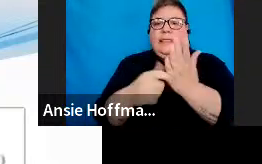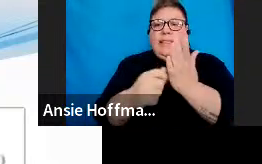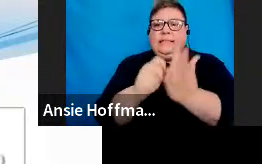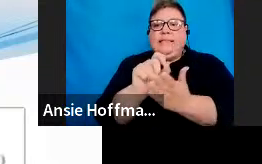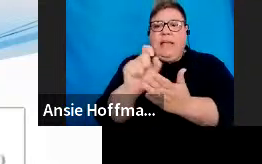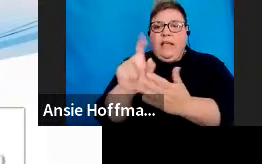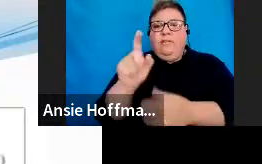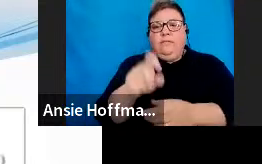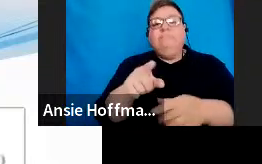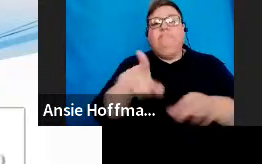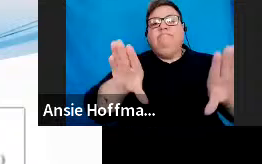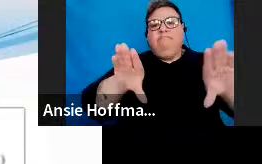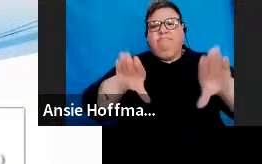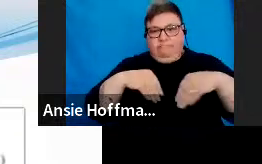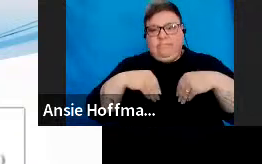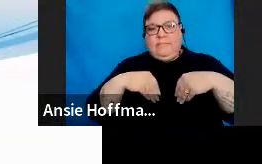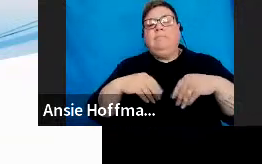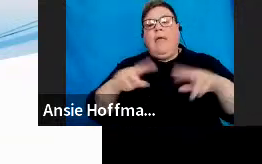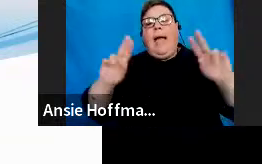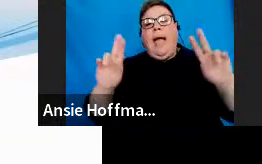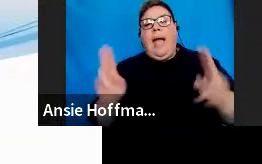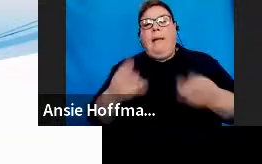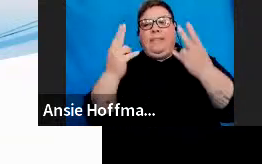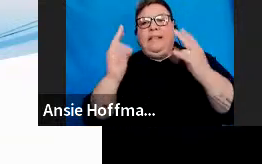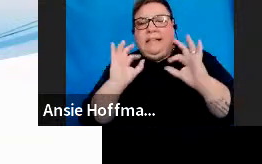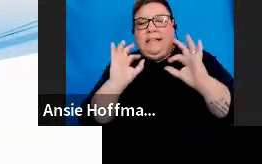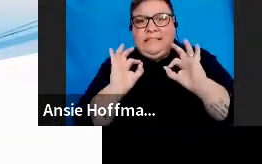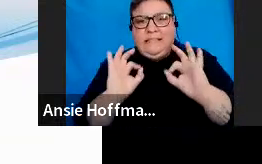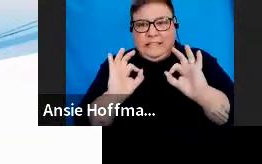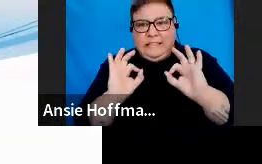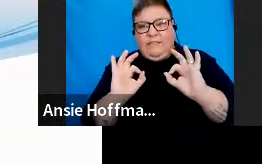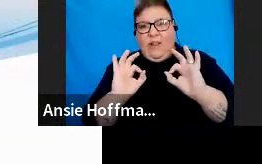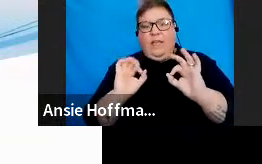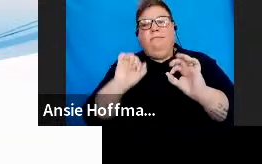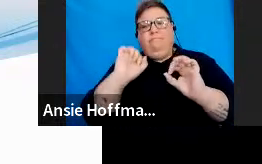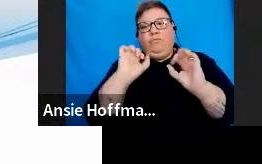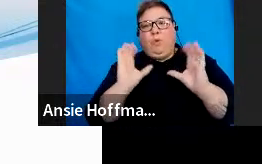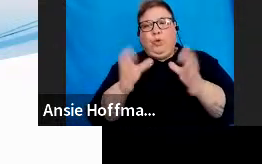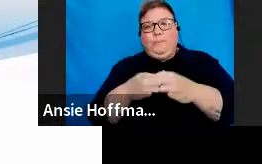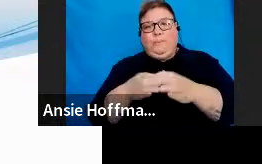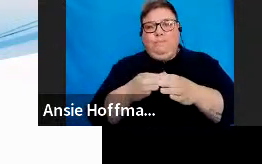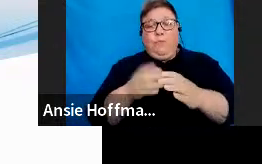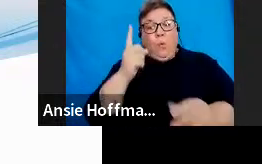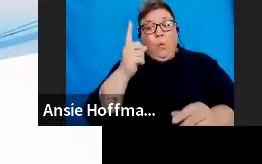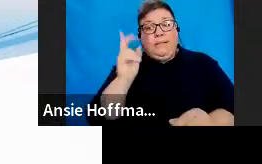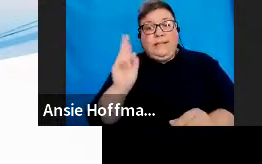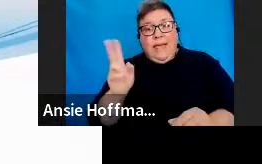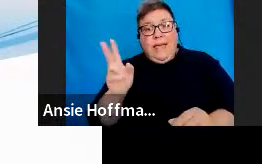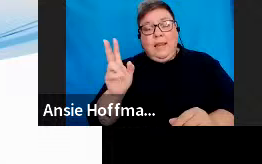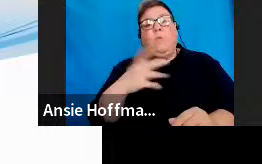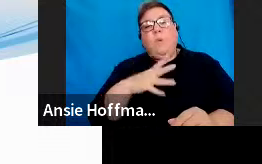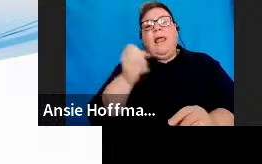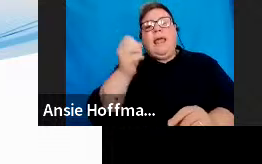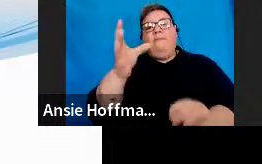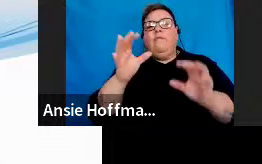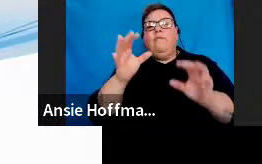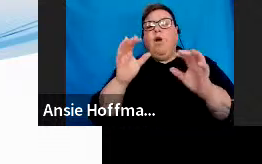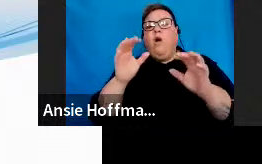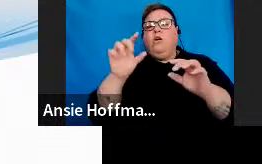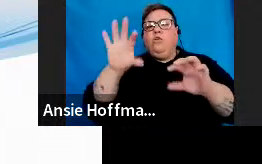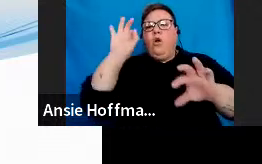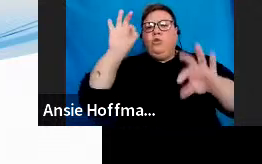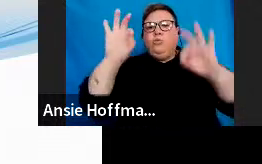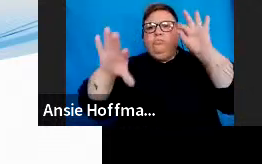successfully updated to your existing group. Once again we will give you an option to import